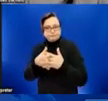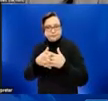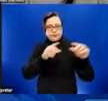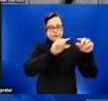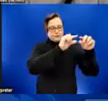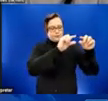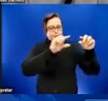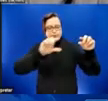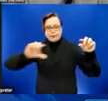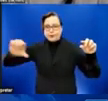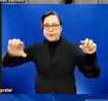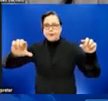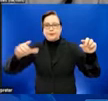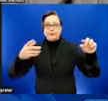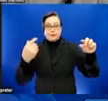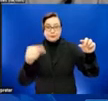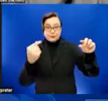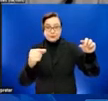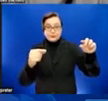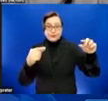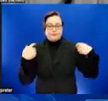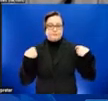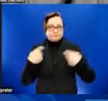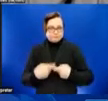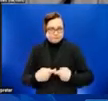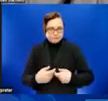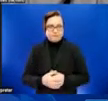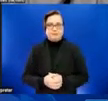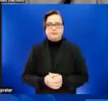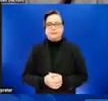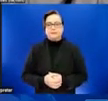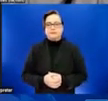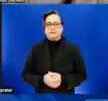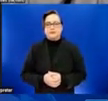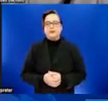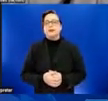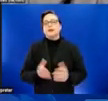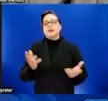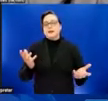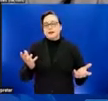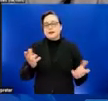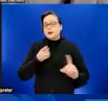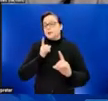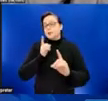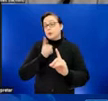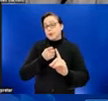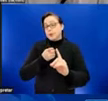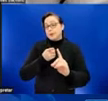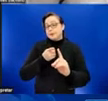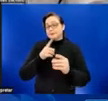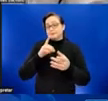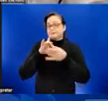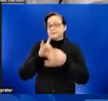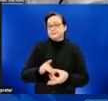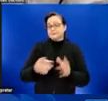represented in the green. Not presented in this bar graph, but a point worth making about stigma is that we know that